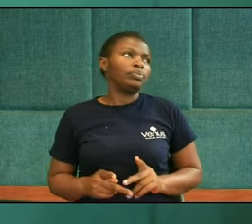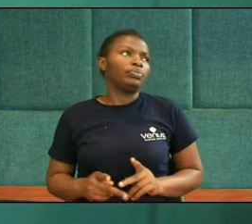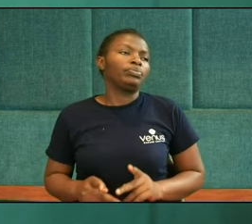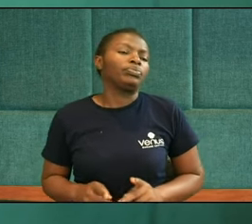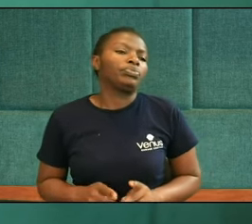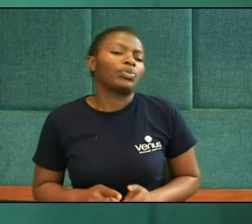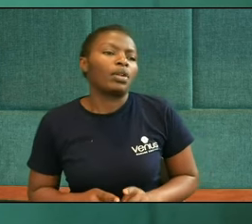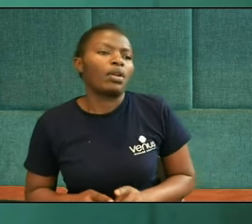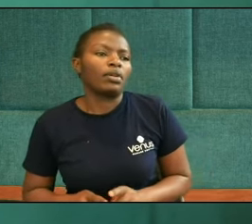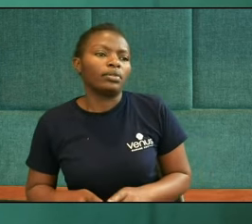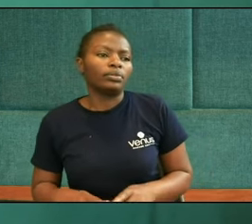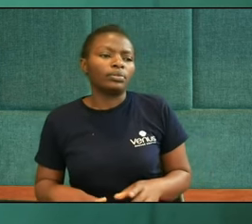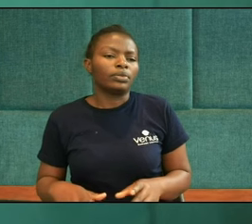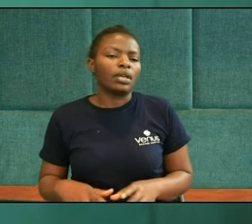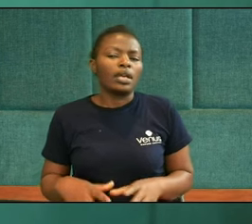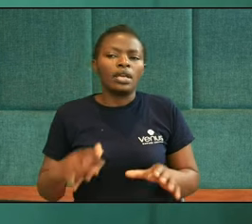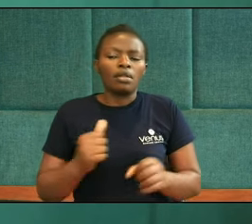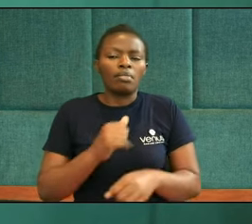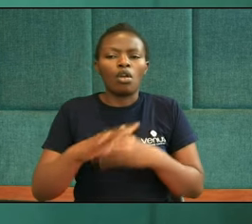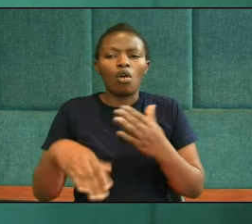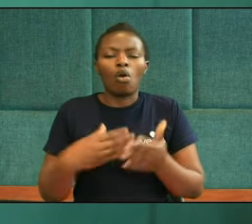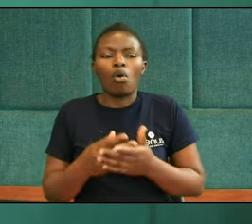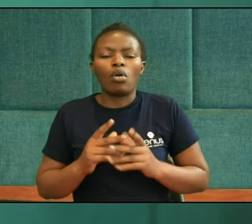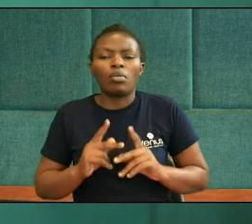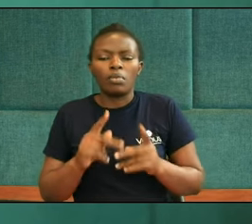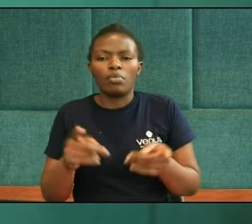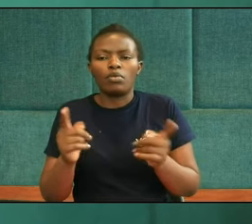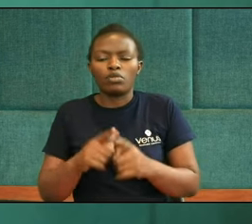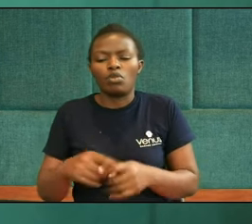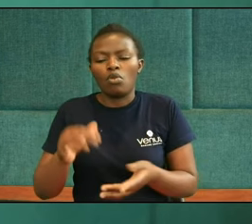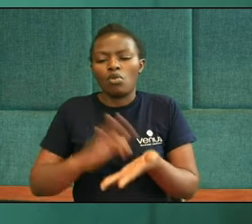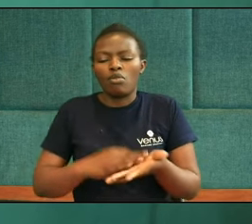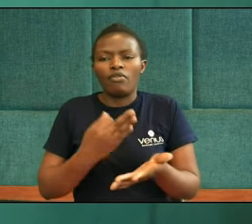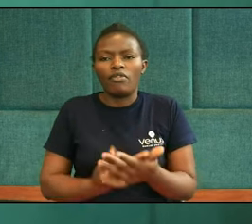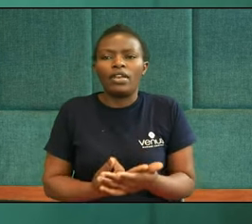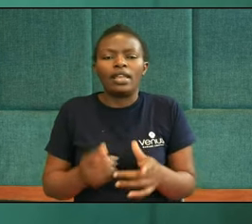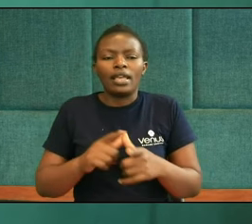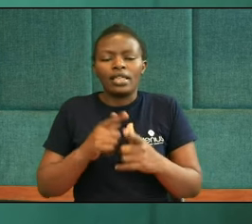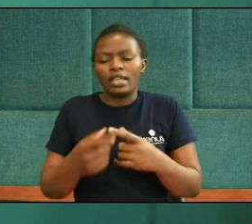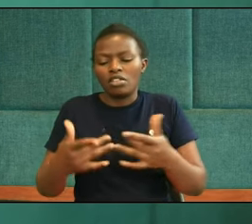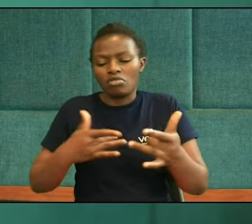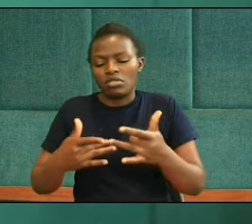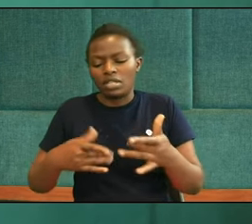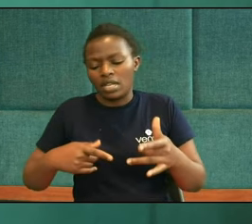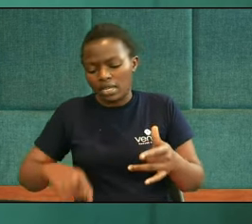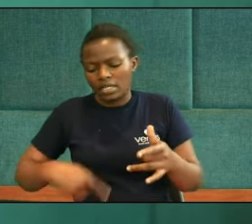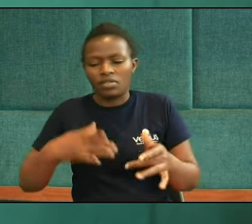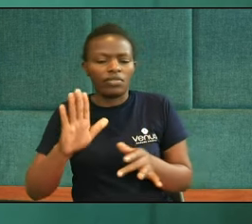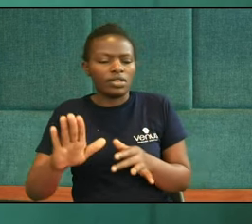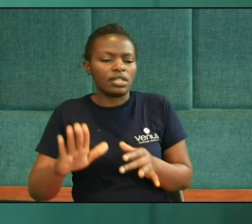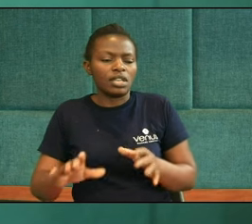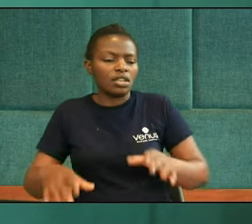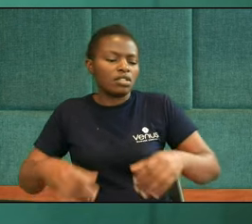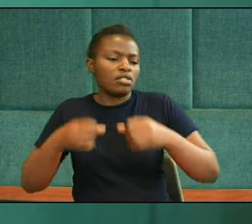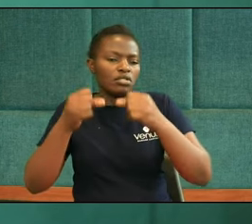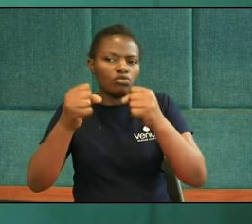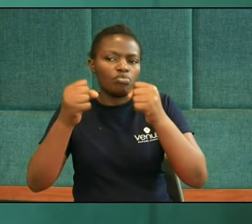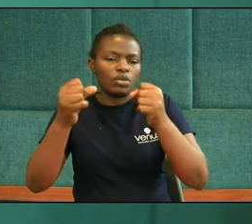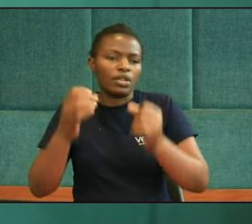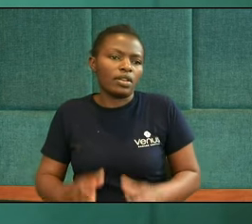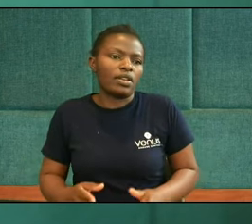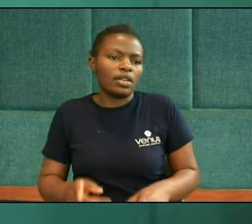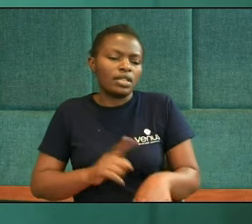dislikes to prosper And he will consider himself superior When they feel secure He